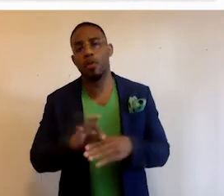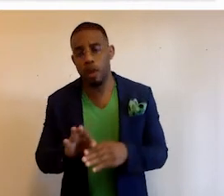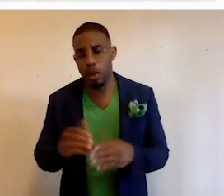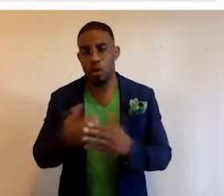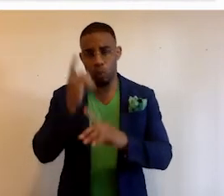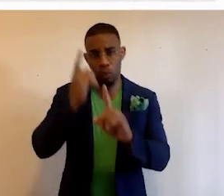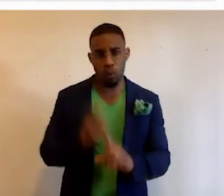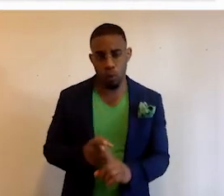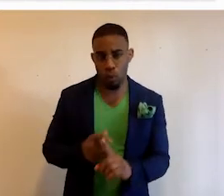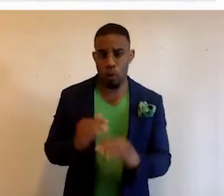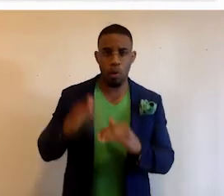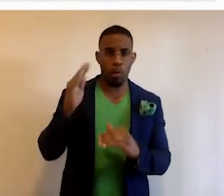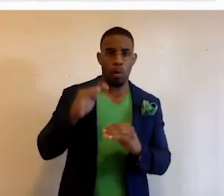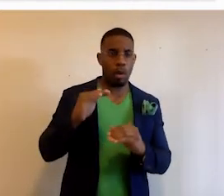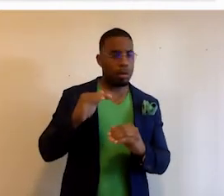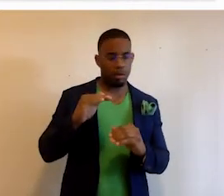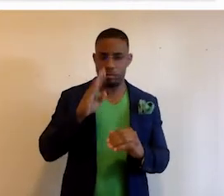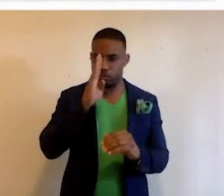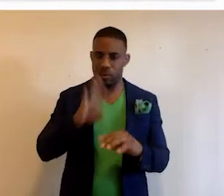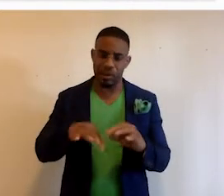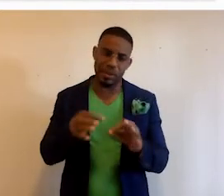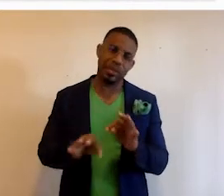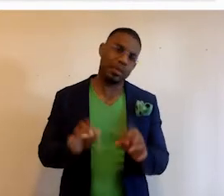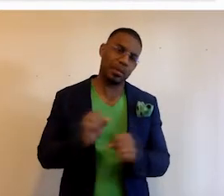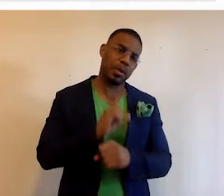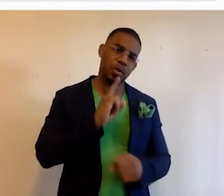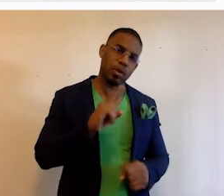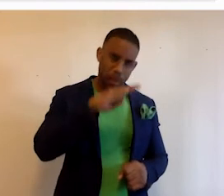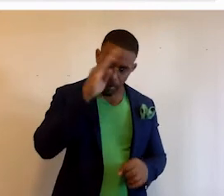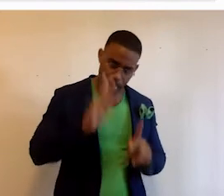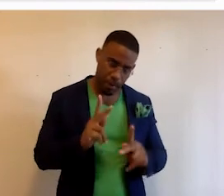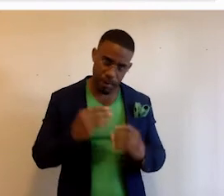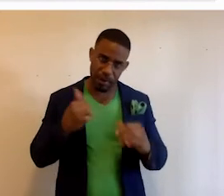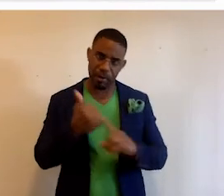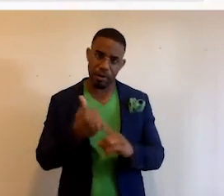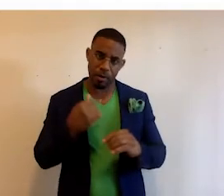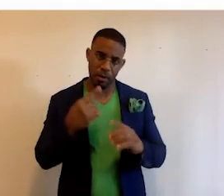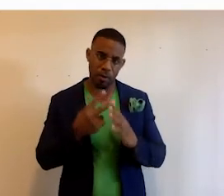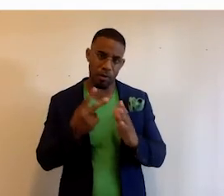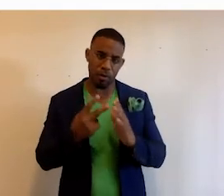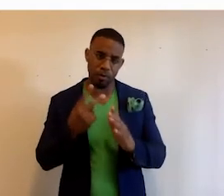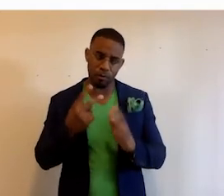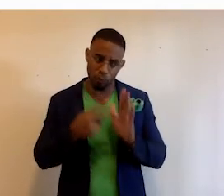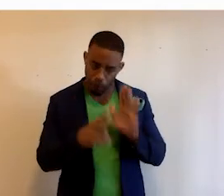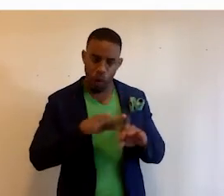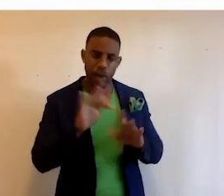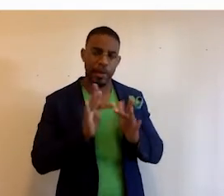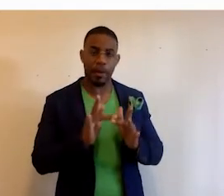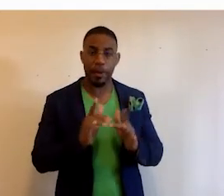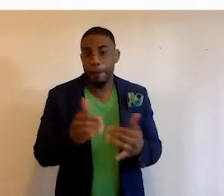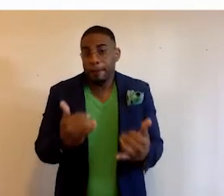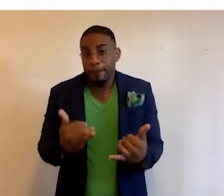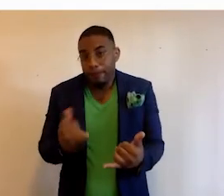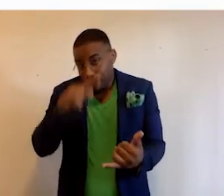new goals, far more audacious than simply making sure that Black folks saw themselves reflected on the internet. So